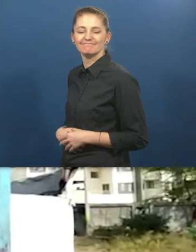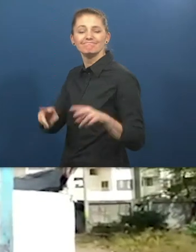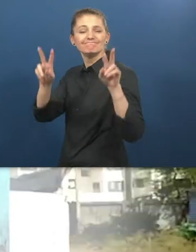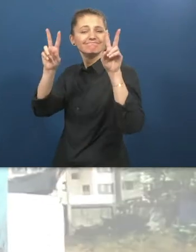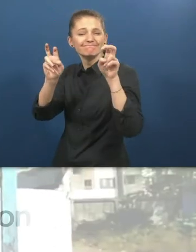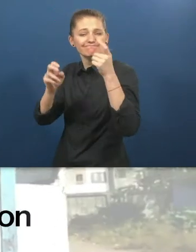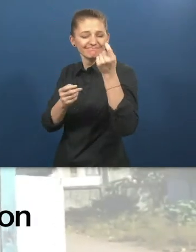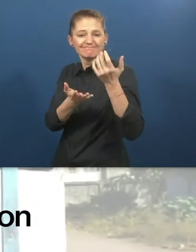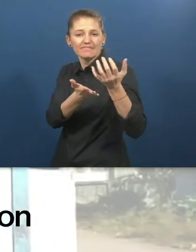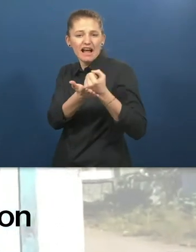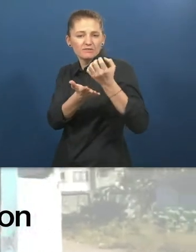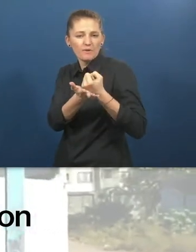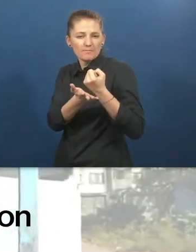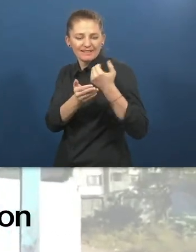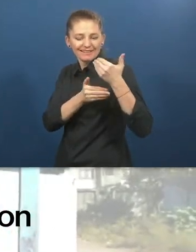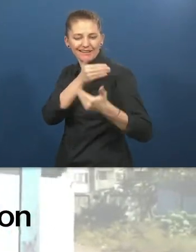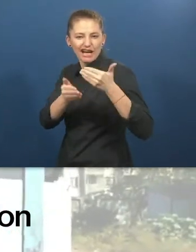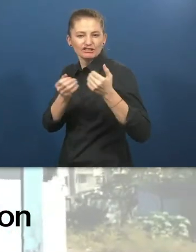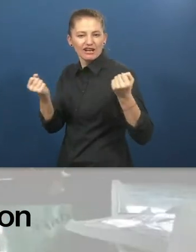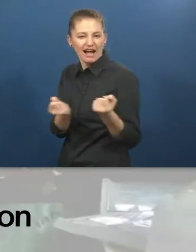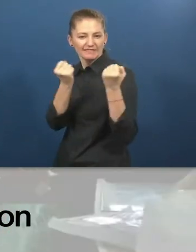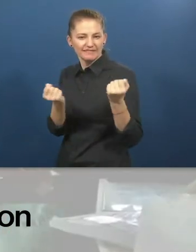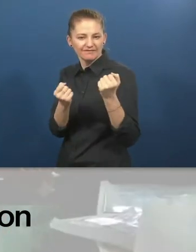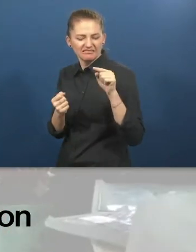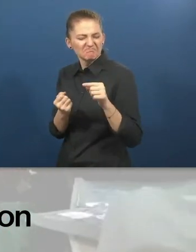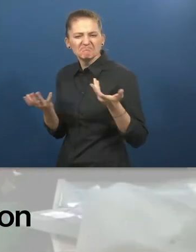What is income generation activities about?